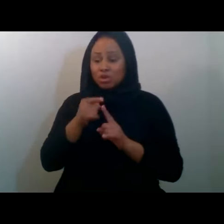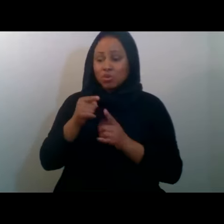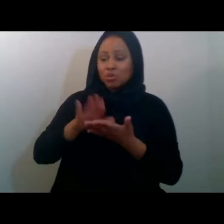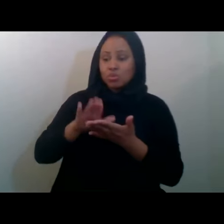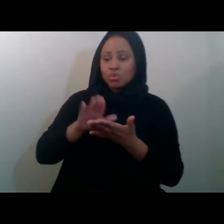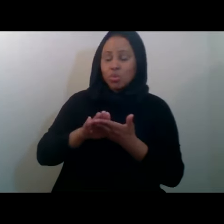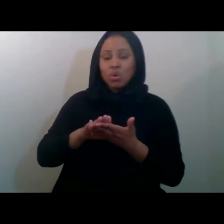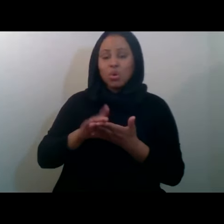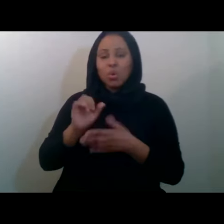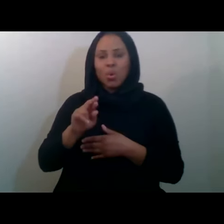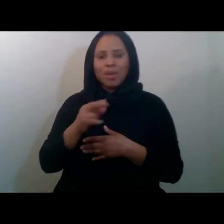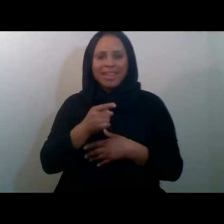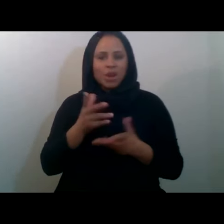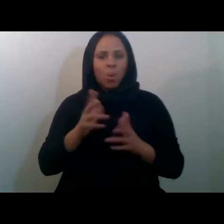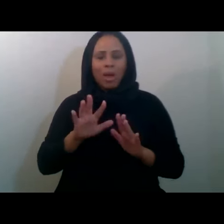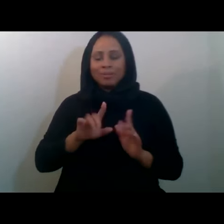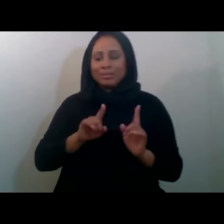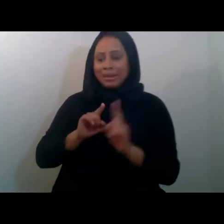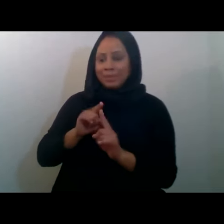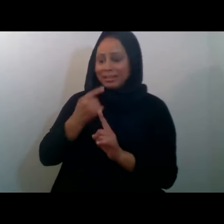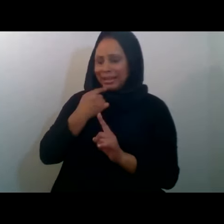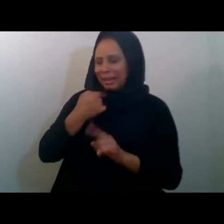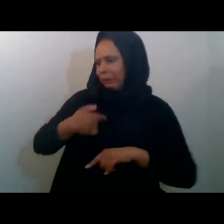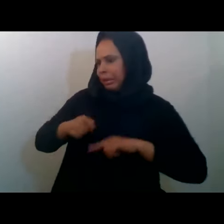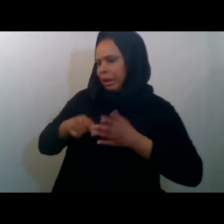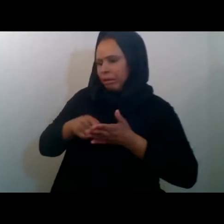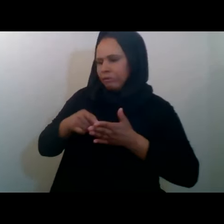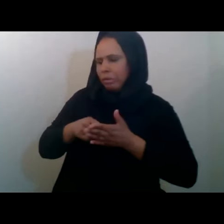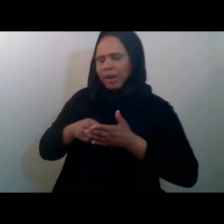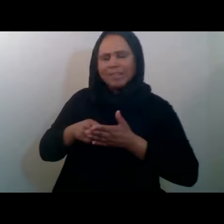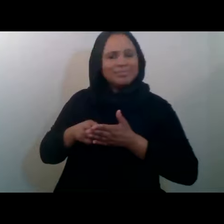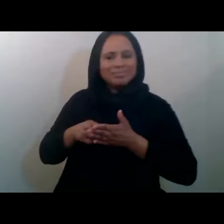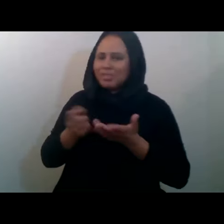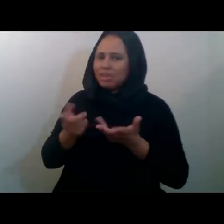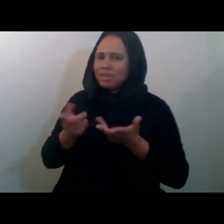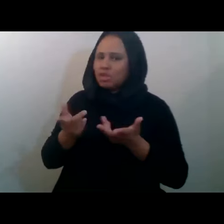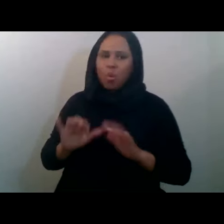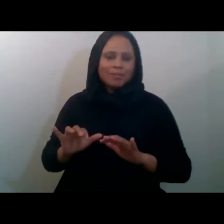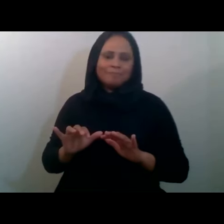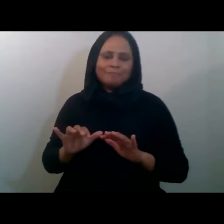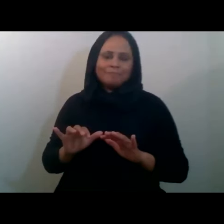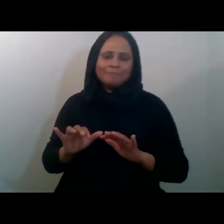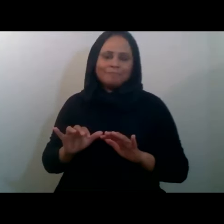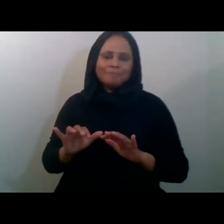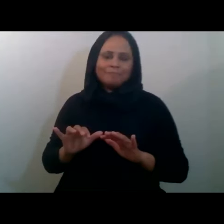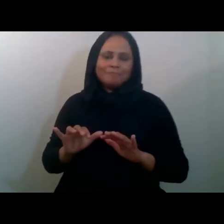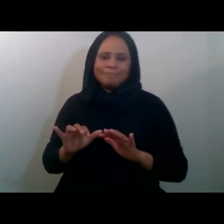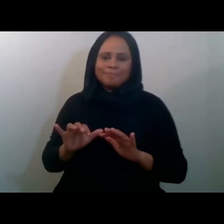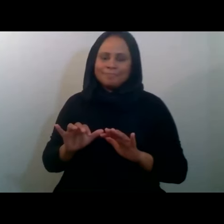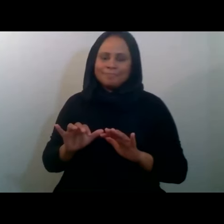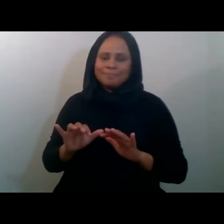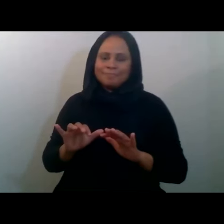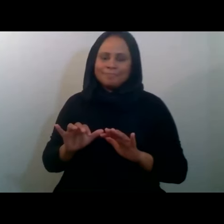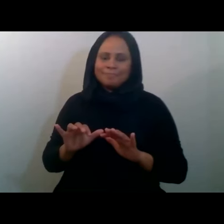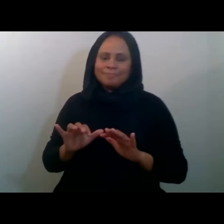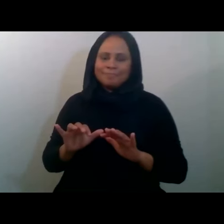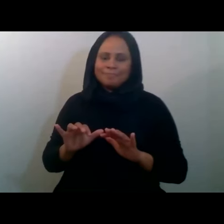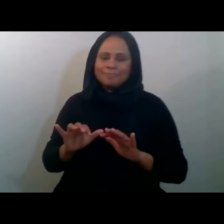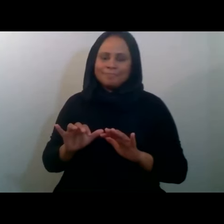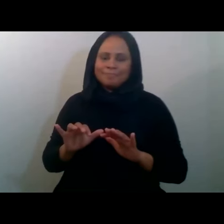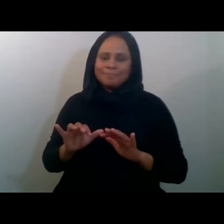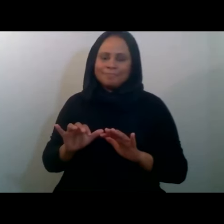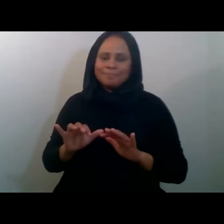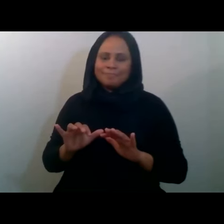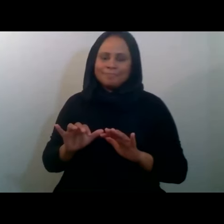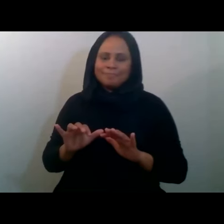you know, I can't afford it. But I want my kids to grow up in an Islamic environment. Now, what they came to me as